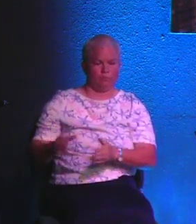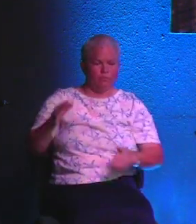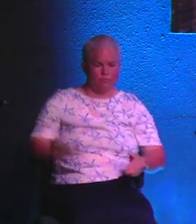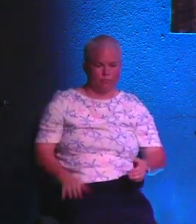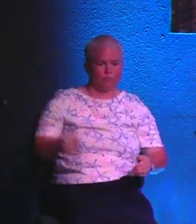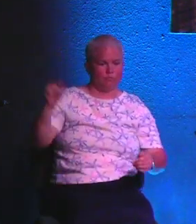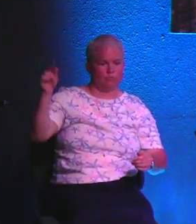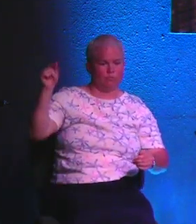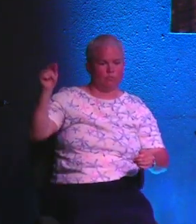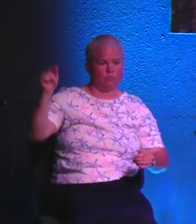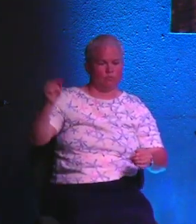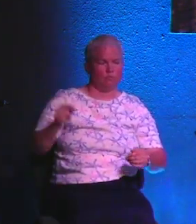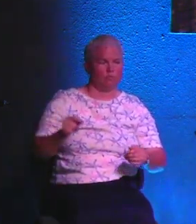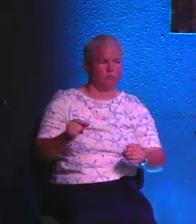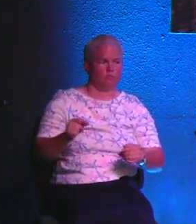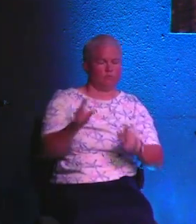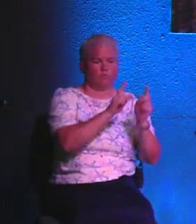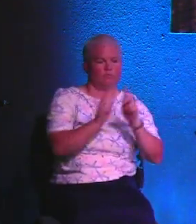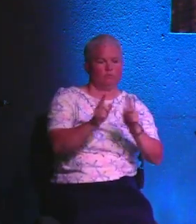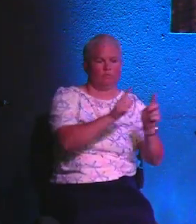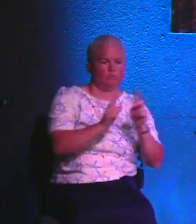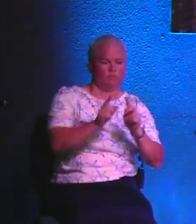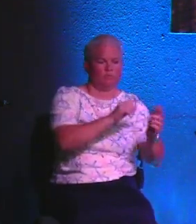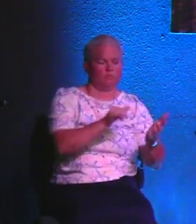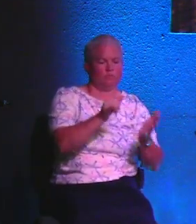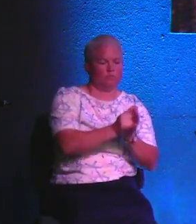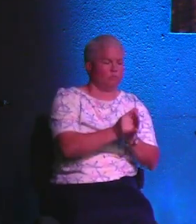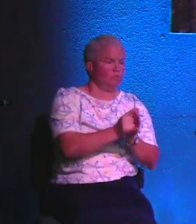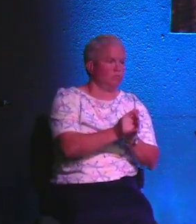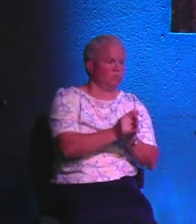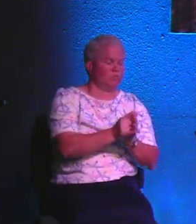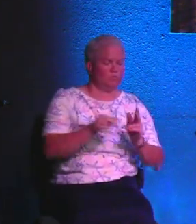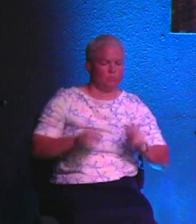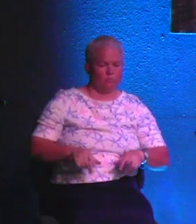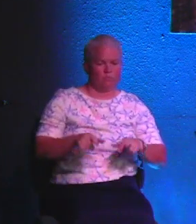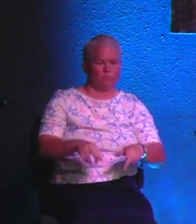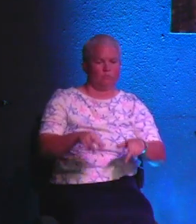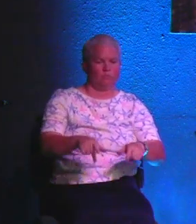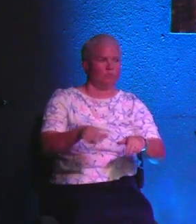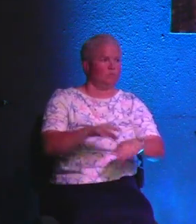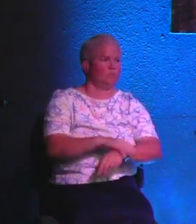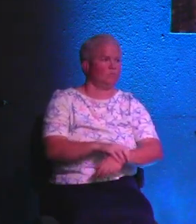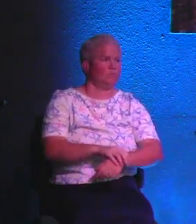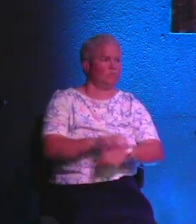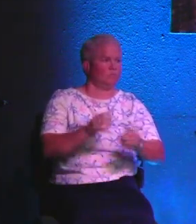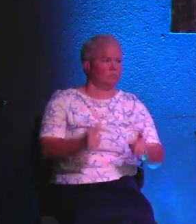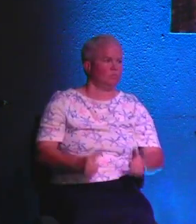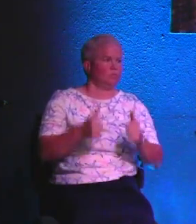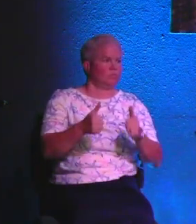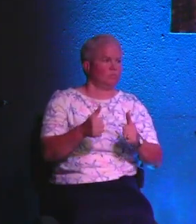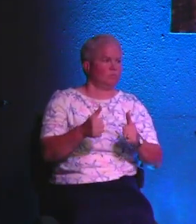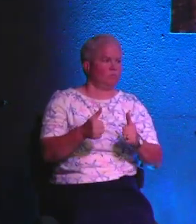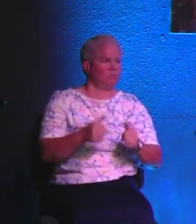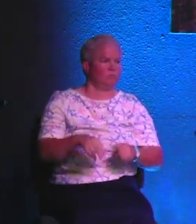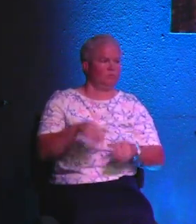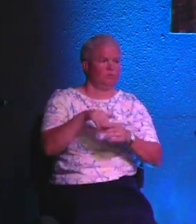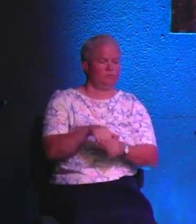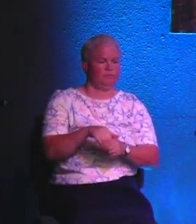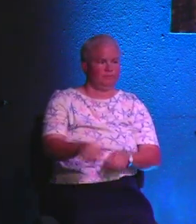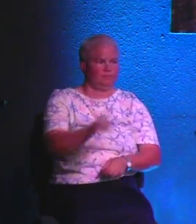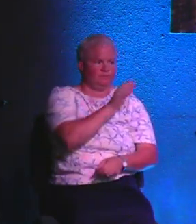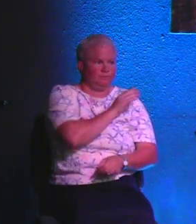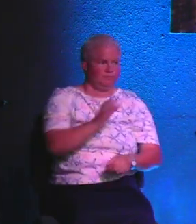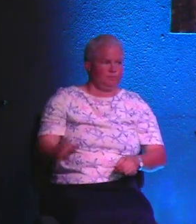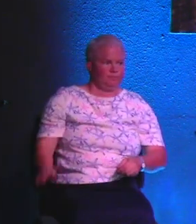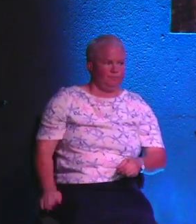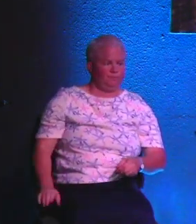dog's done that or something. And it's so easy as to float out of that, to step out of that. But we need to live in Christ to